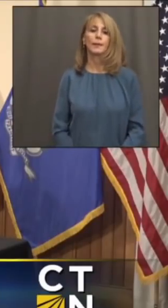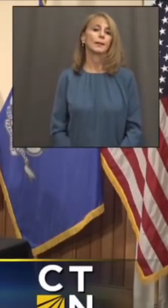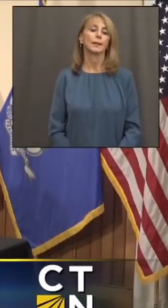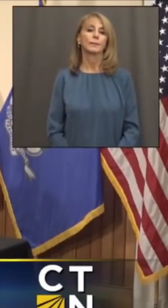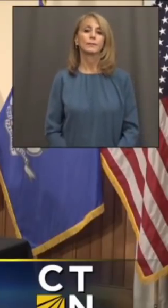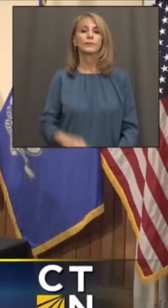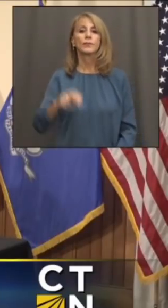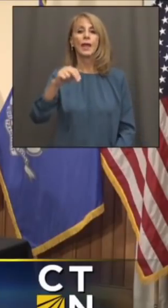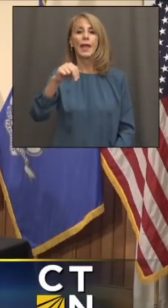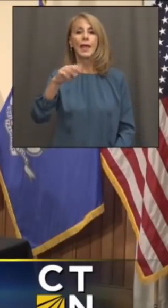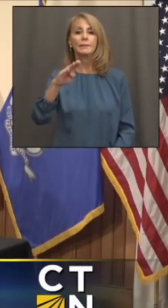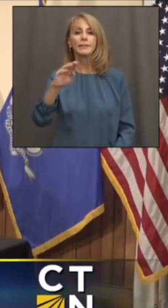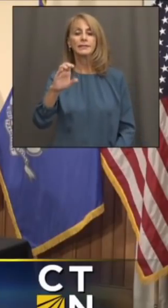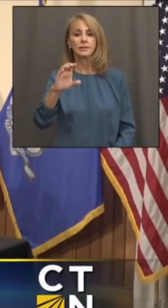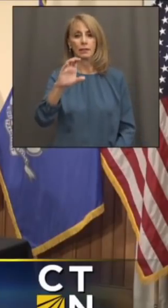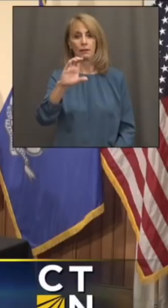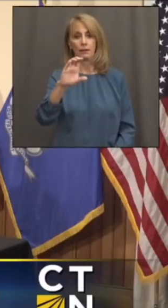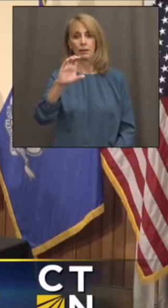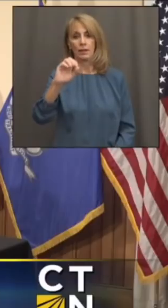NBC, Connecticut.